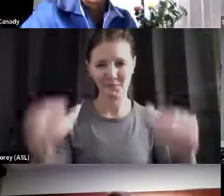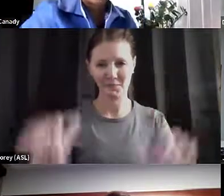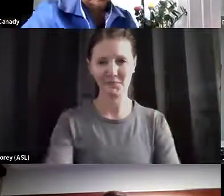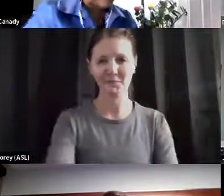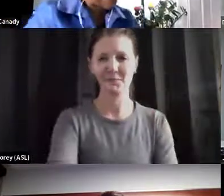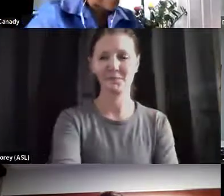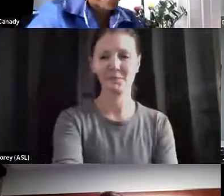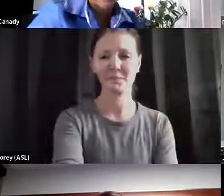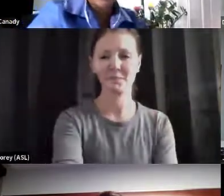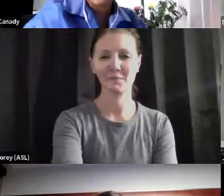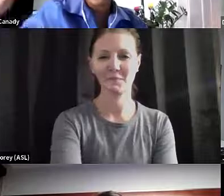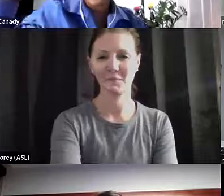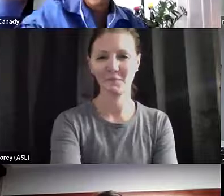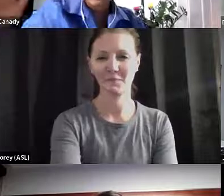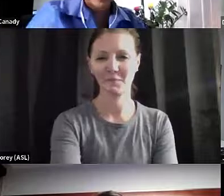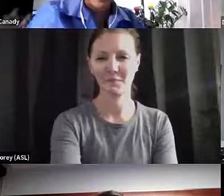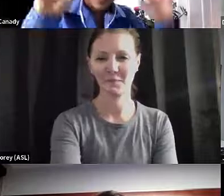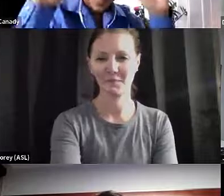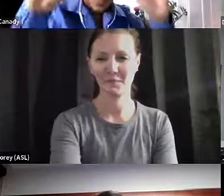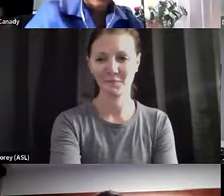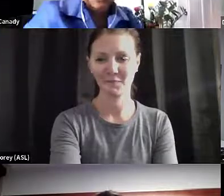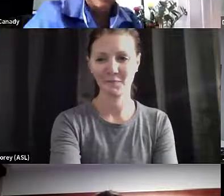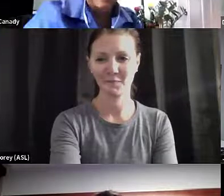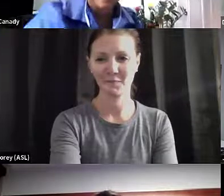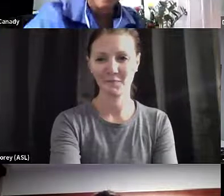Thank you so much. Happy holidays as well. Thank you.